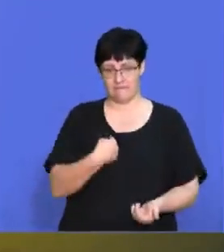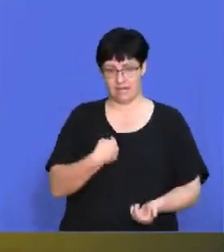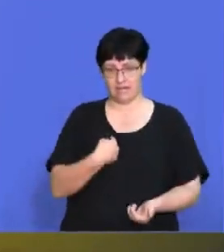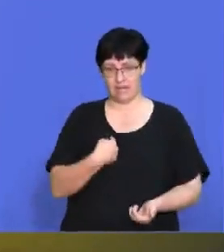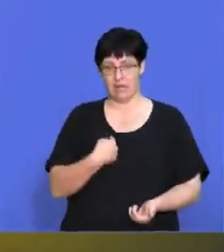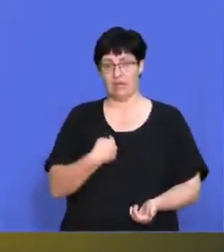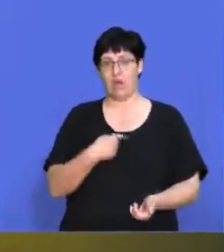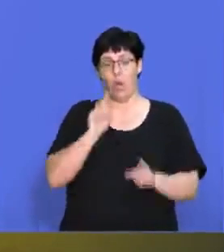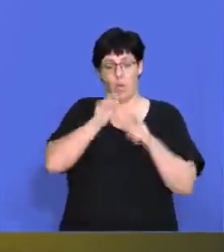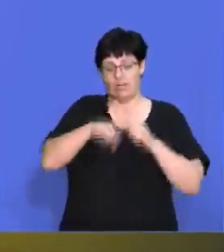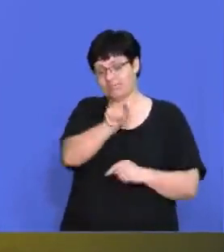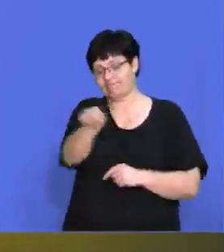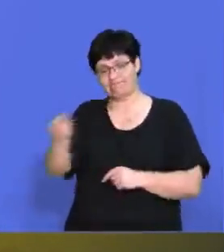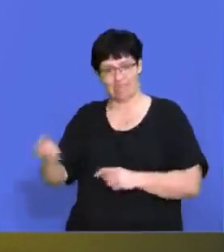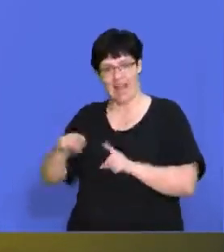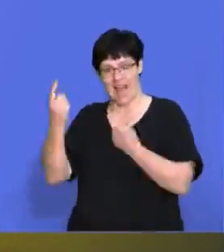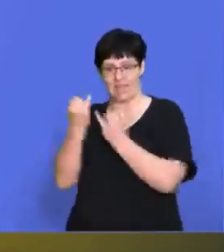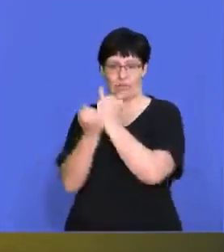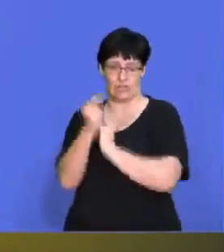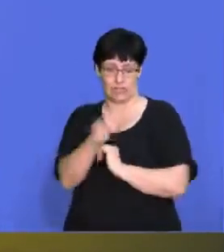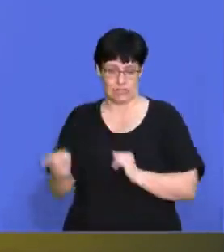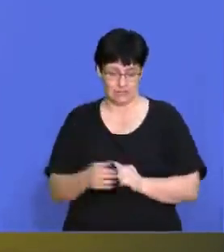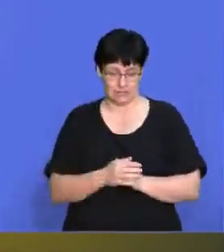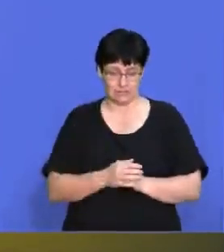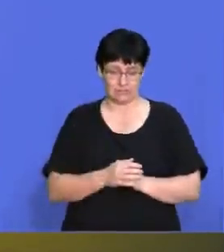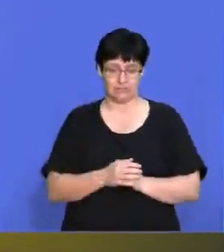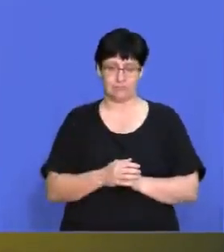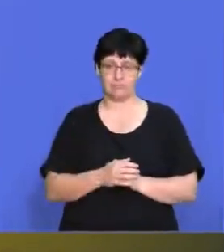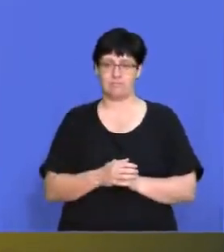over that particular environment.